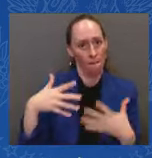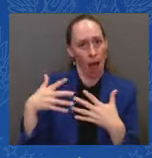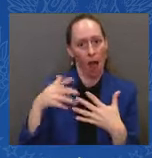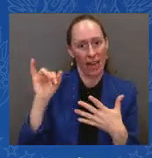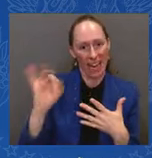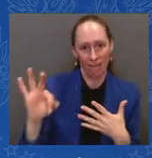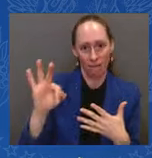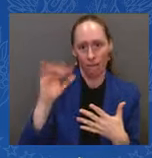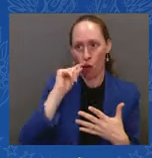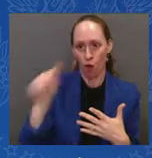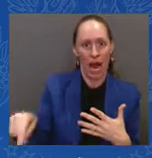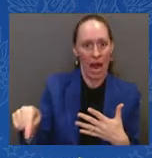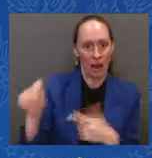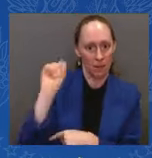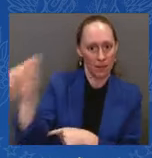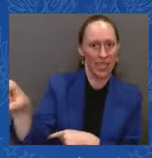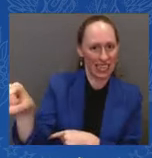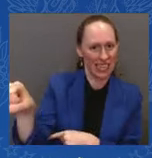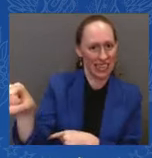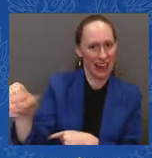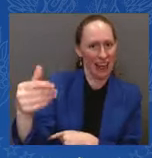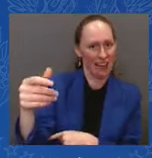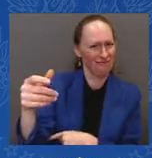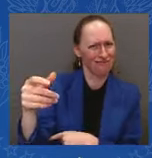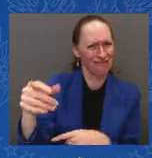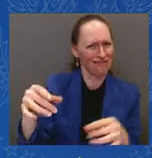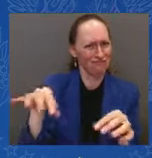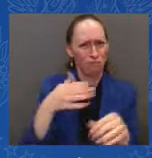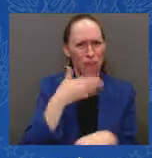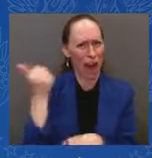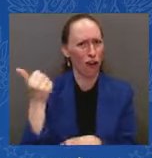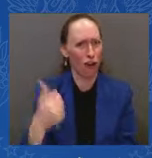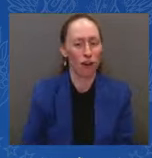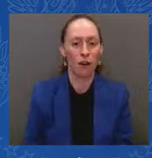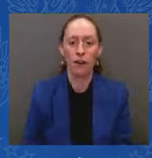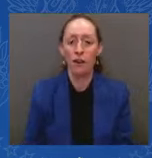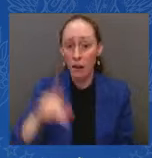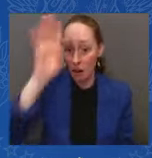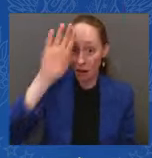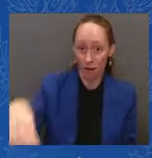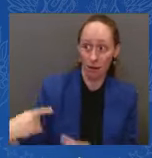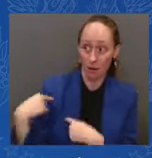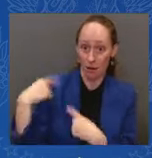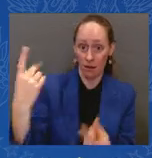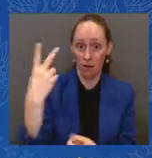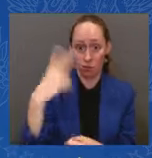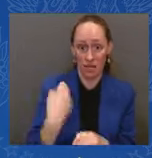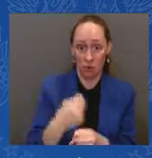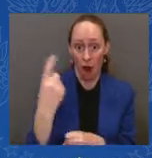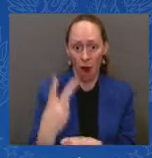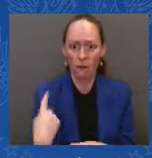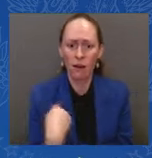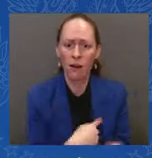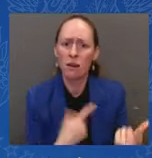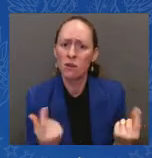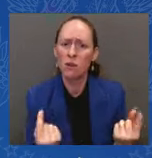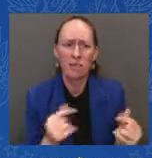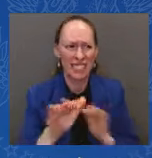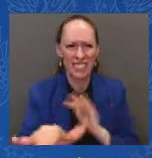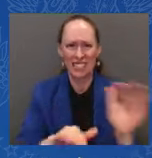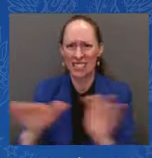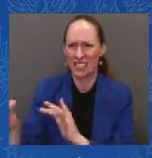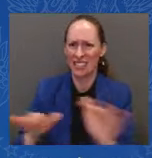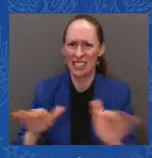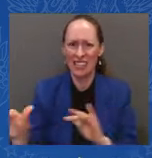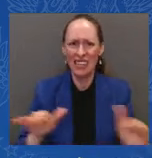two and a half years putting together coalitions that no one thought could be put together. And they've strengthened us across the board, not just as a